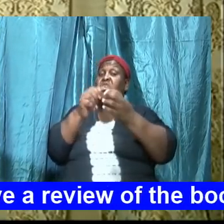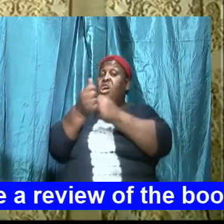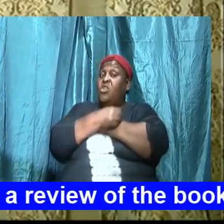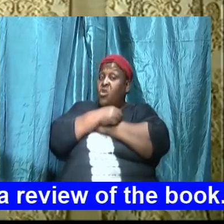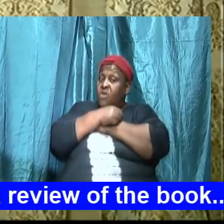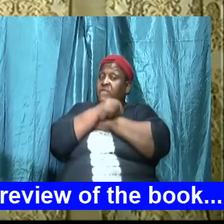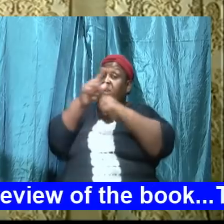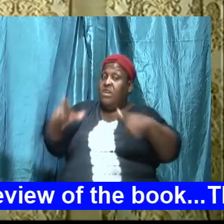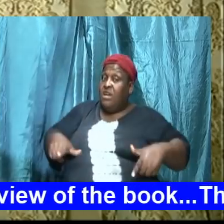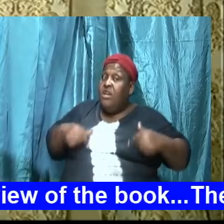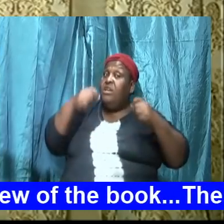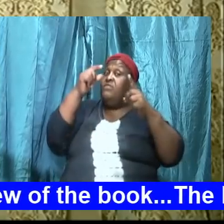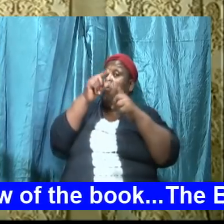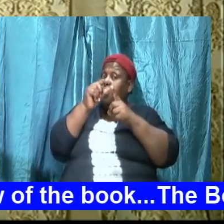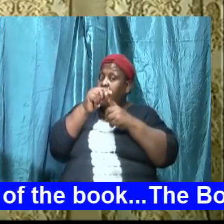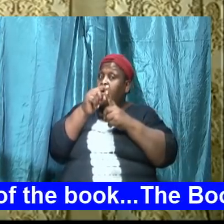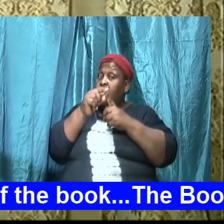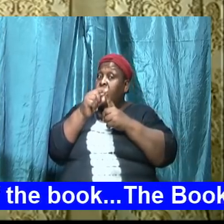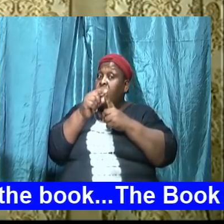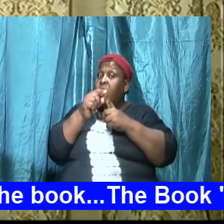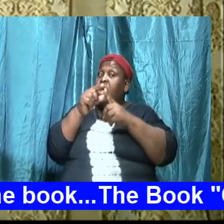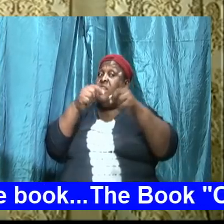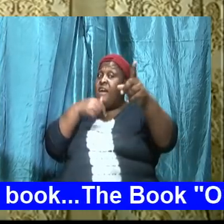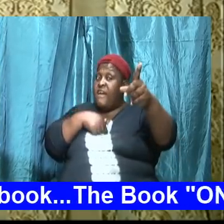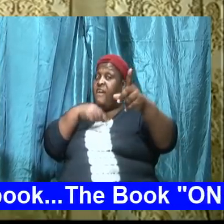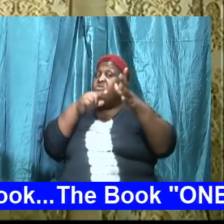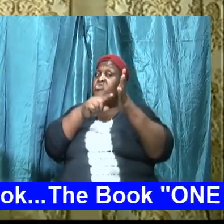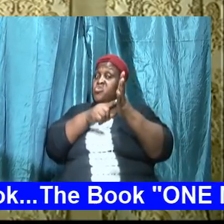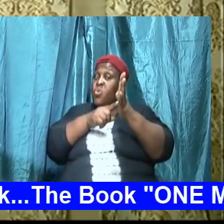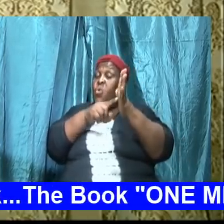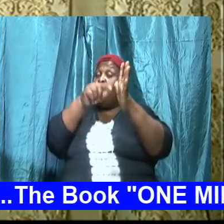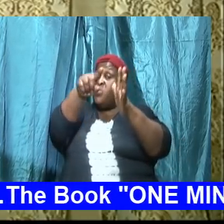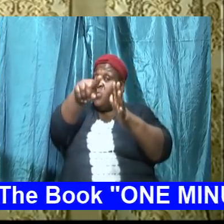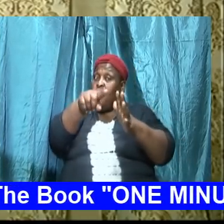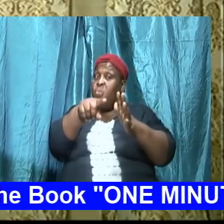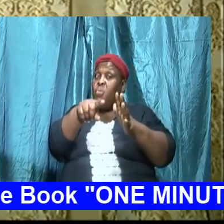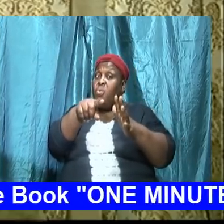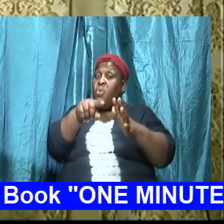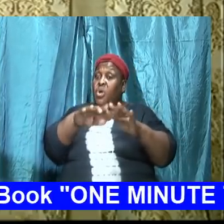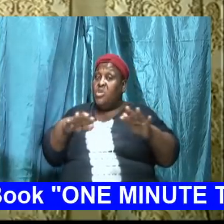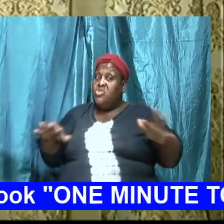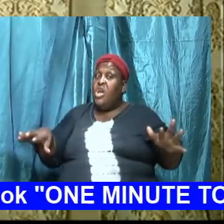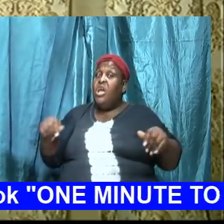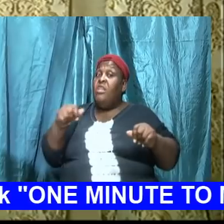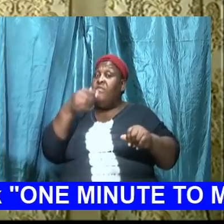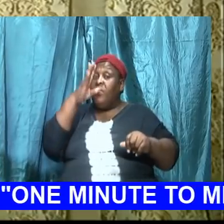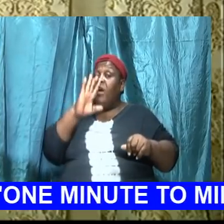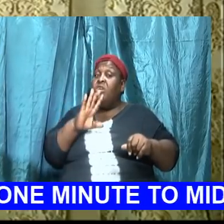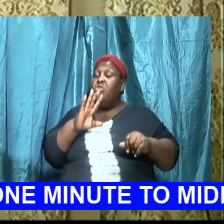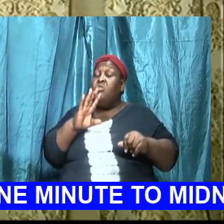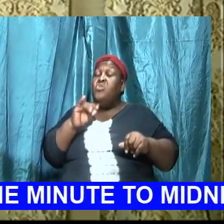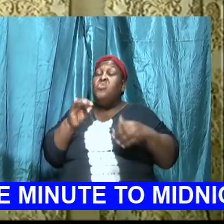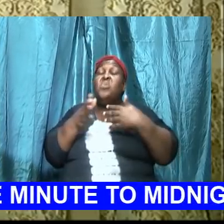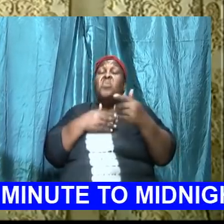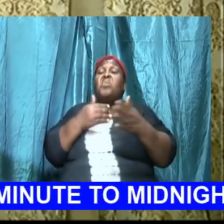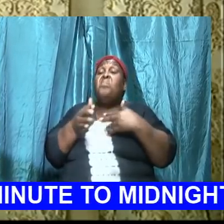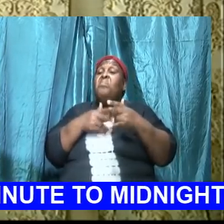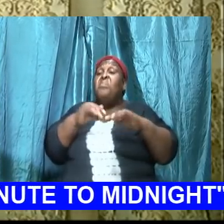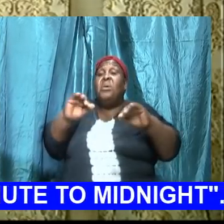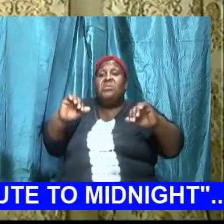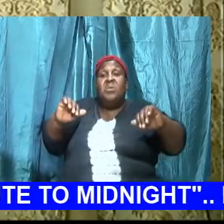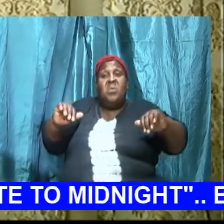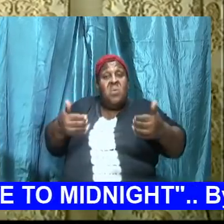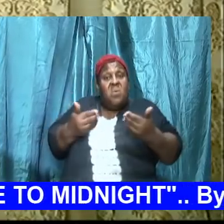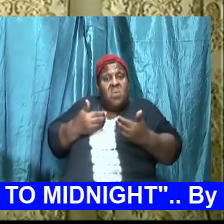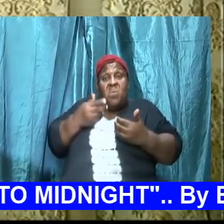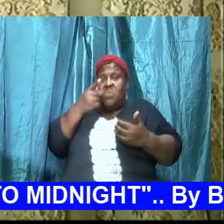and live the word and I show you a child of God no matter how they are dressed up no matter how they are seemingly